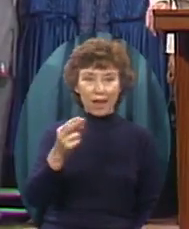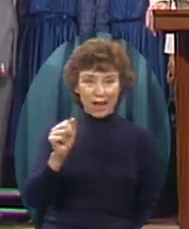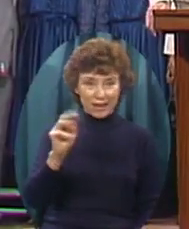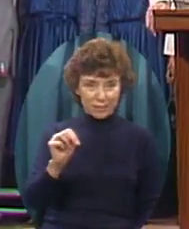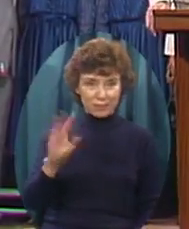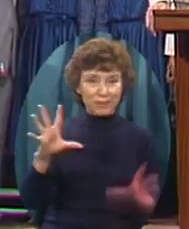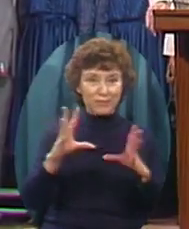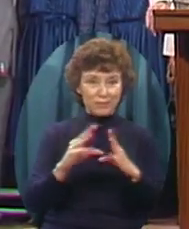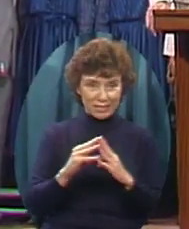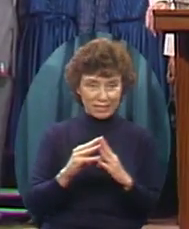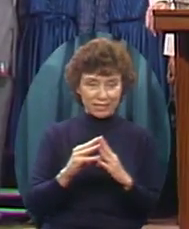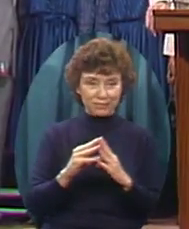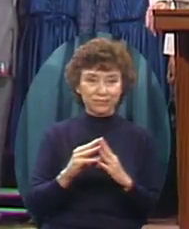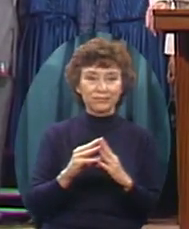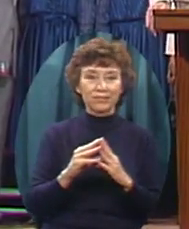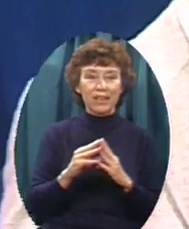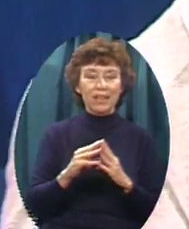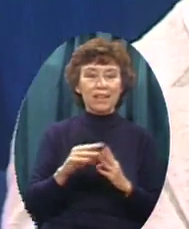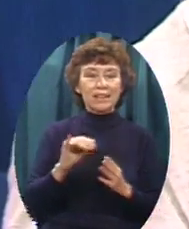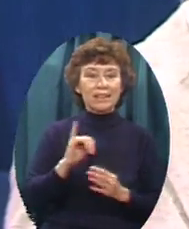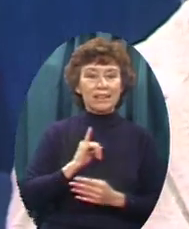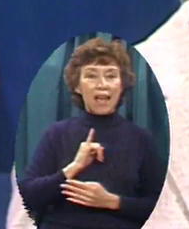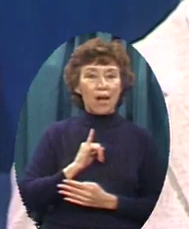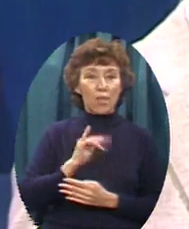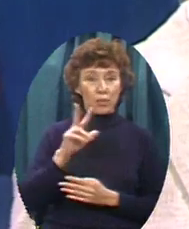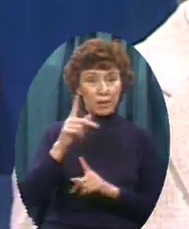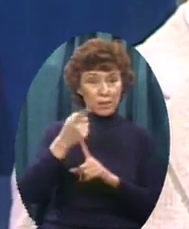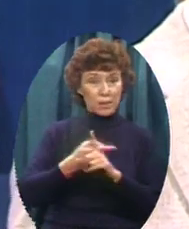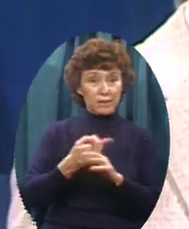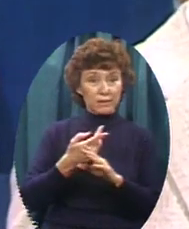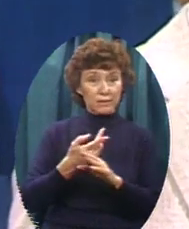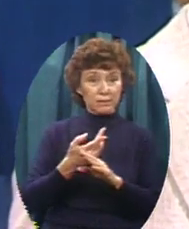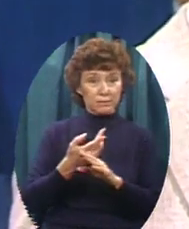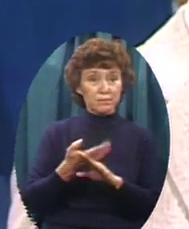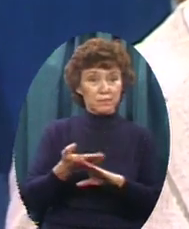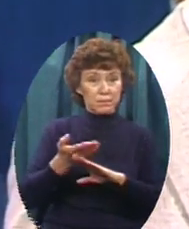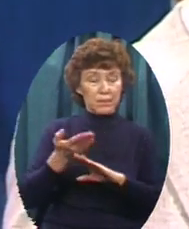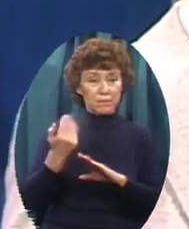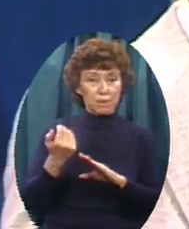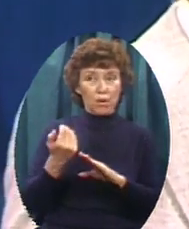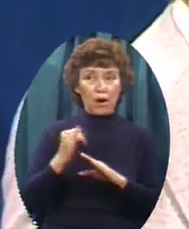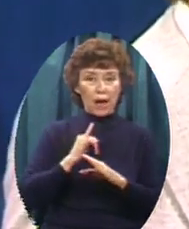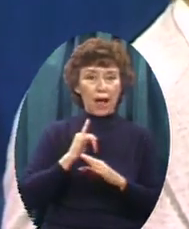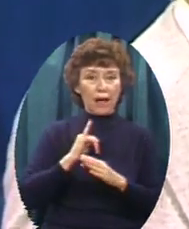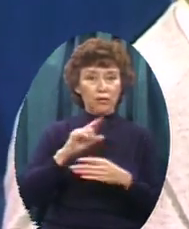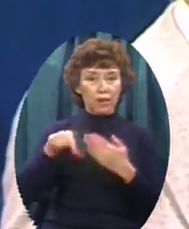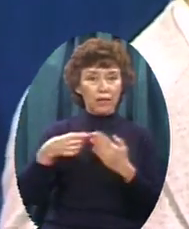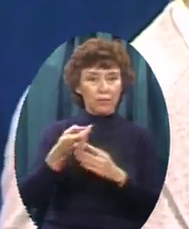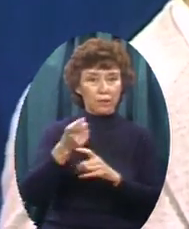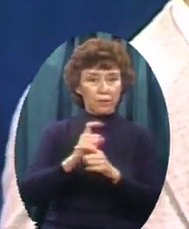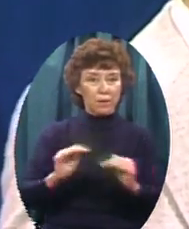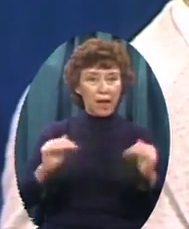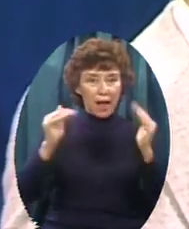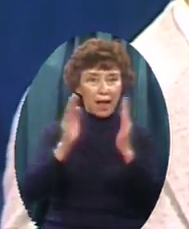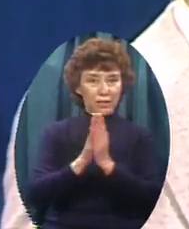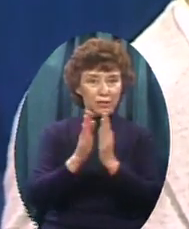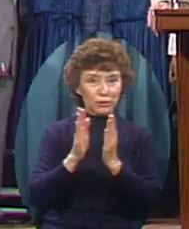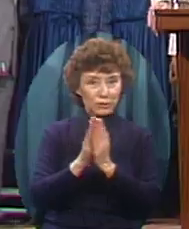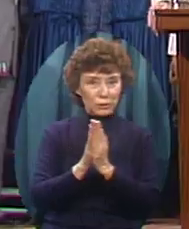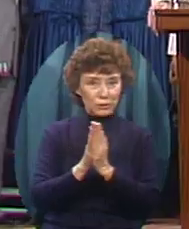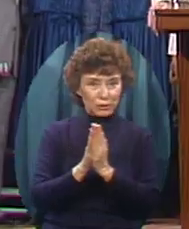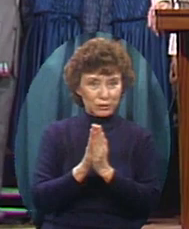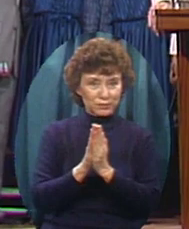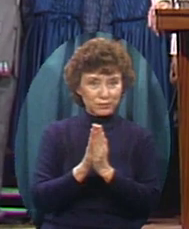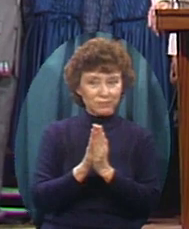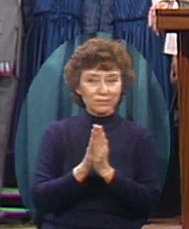never heard about Until three months before I graduated from high school And a faith partner, Ruth Lowenstein Sent me out here to see the school I know Ruth Lowenstein